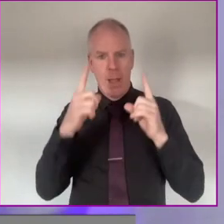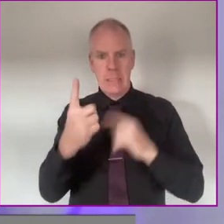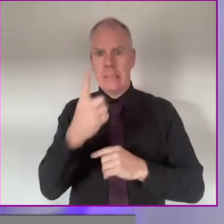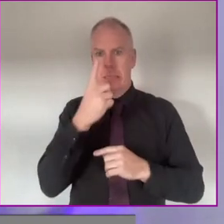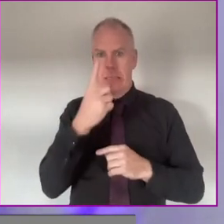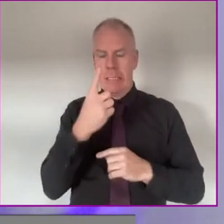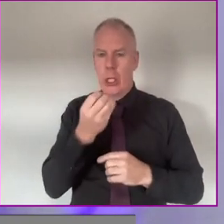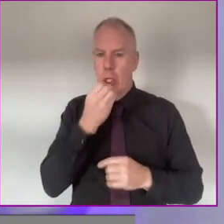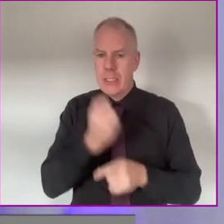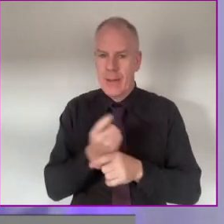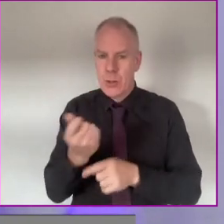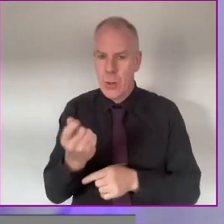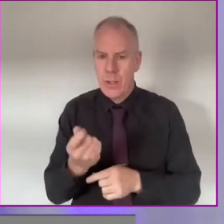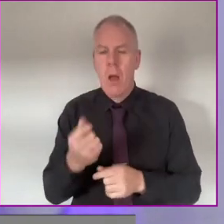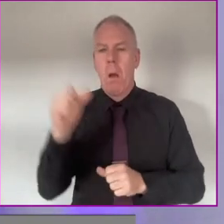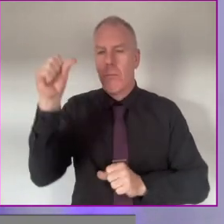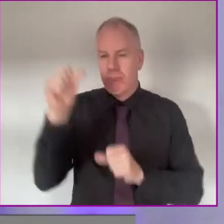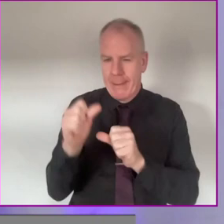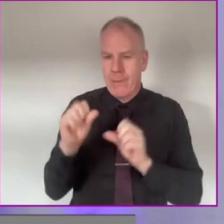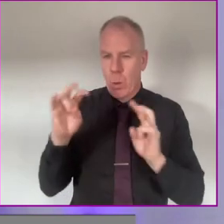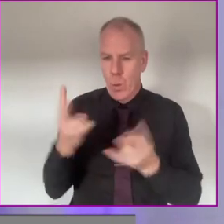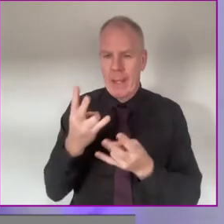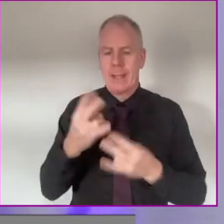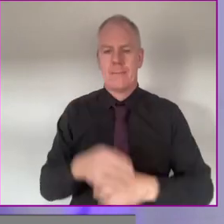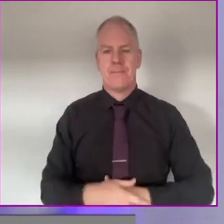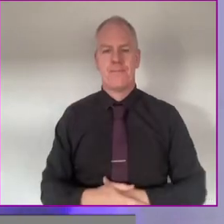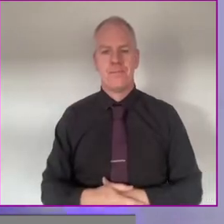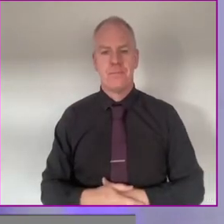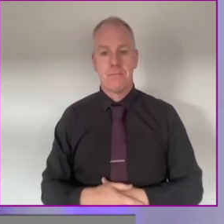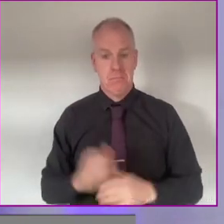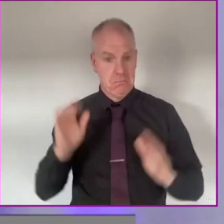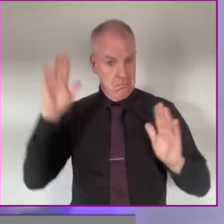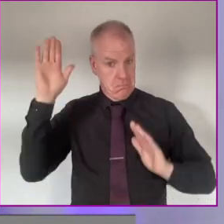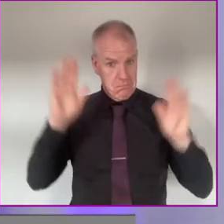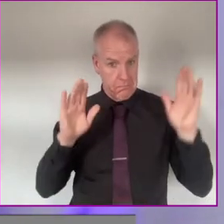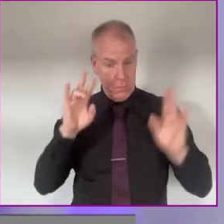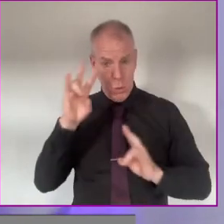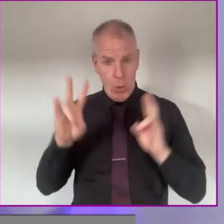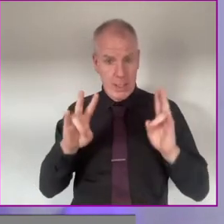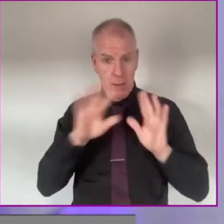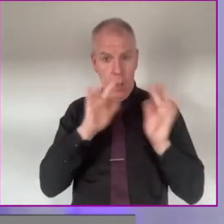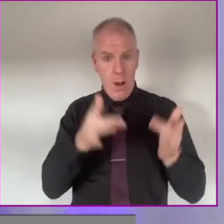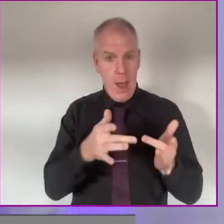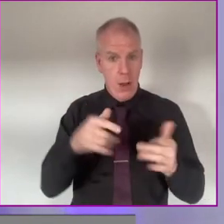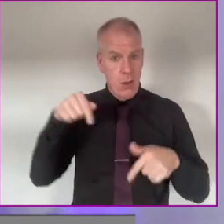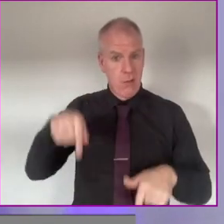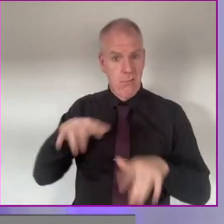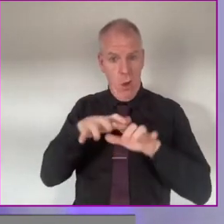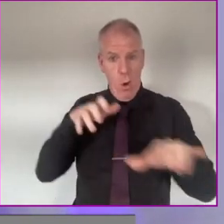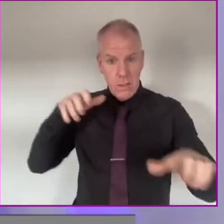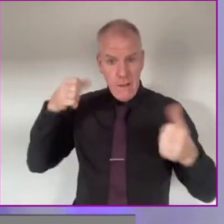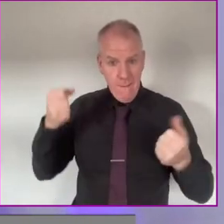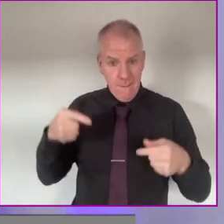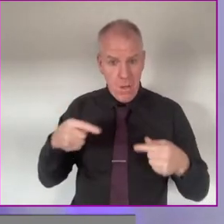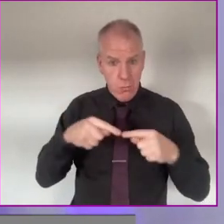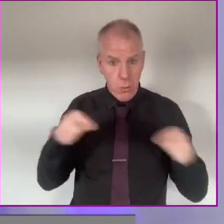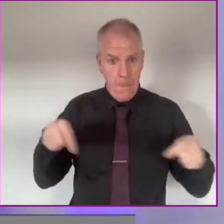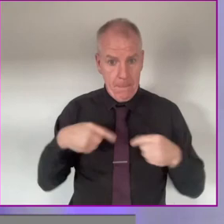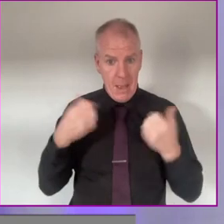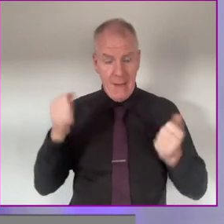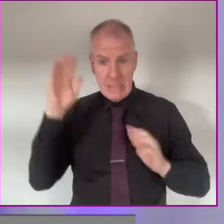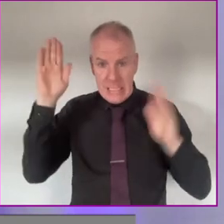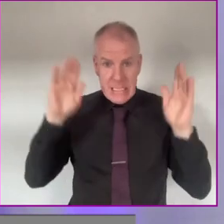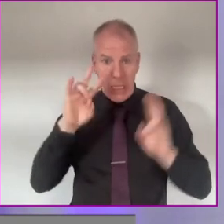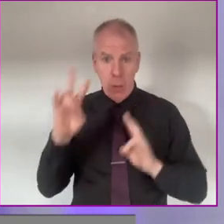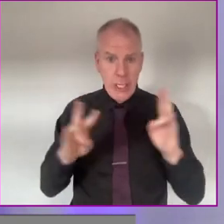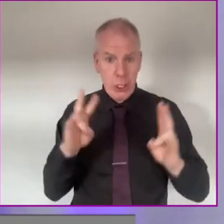I'm acutely aware we're standing between you and your lunch, so we'll keep it very brief. Is there any questions online or does anybody in the audience